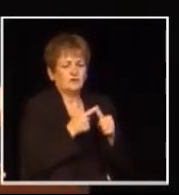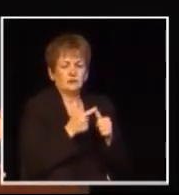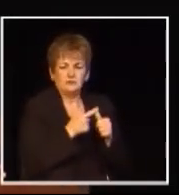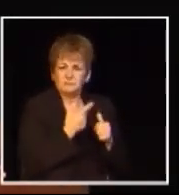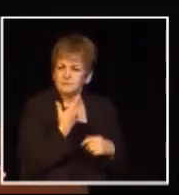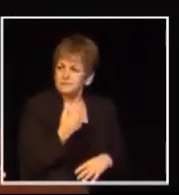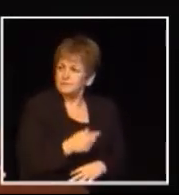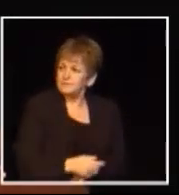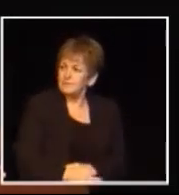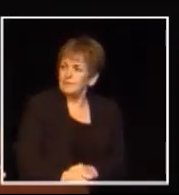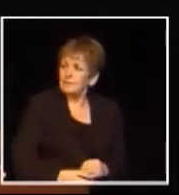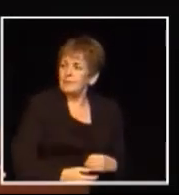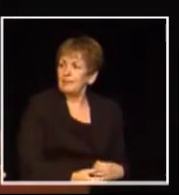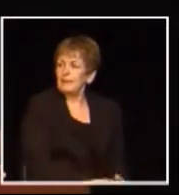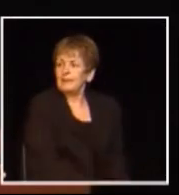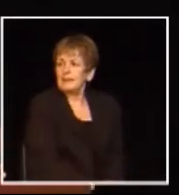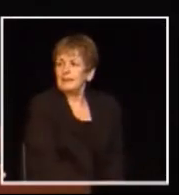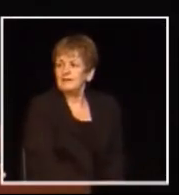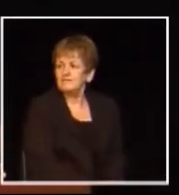so who would like to start